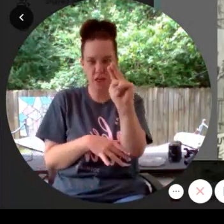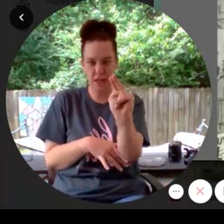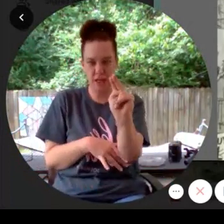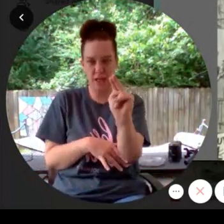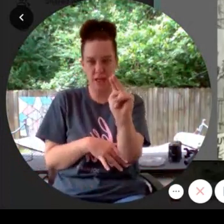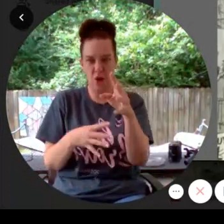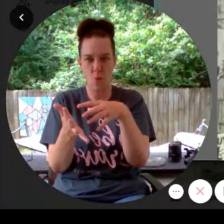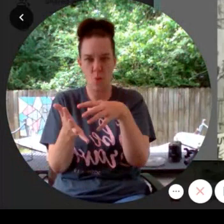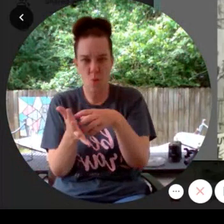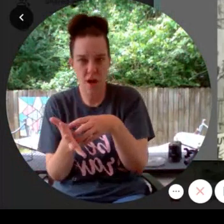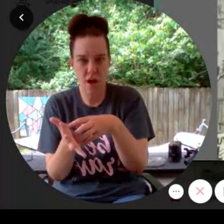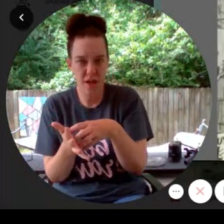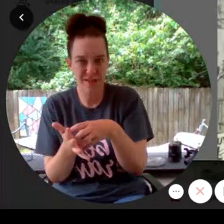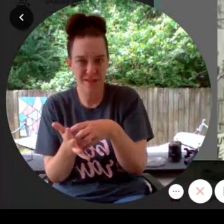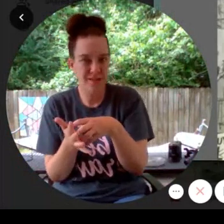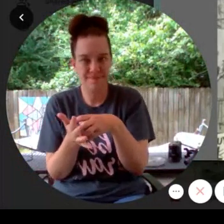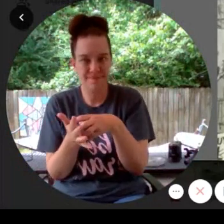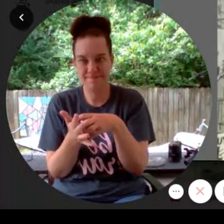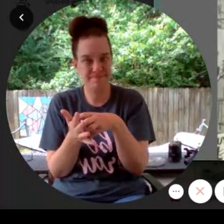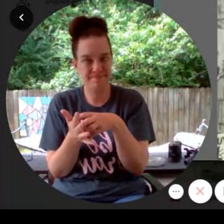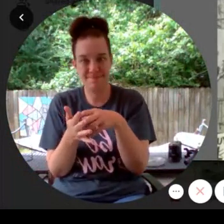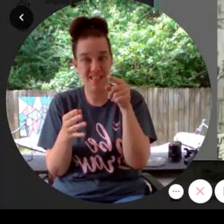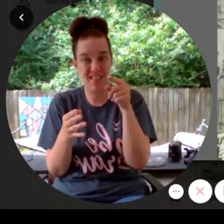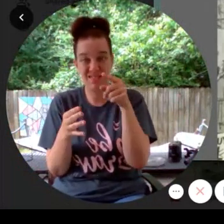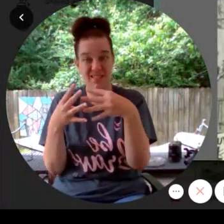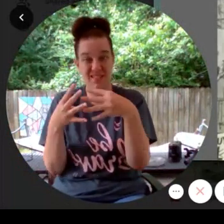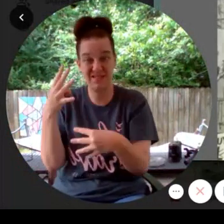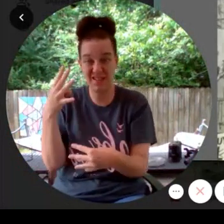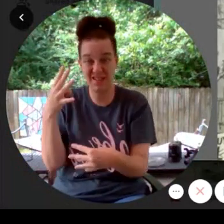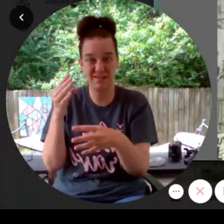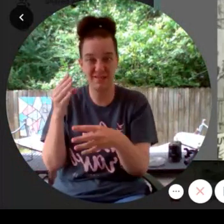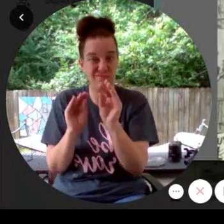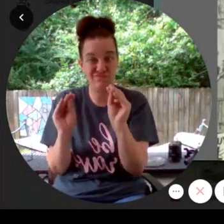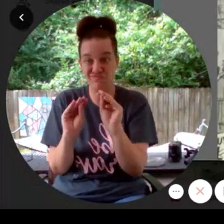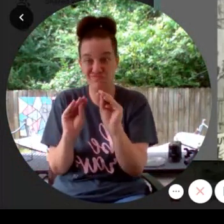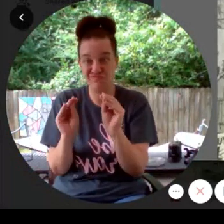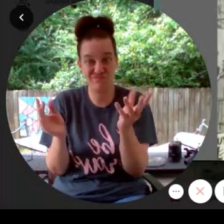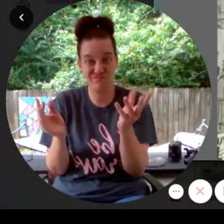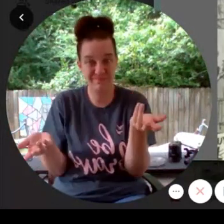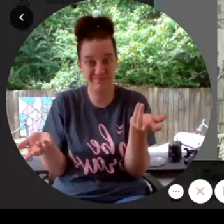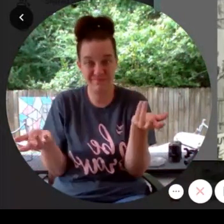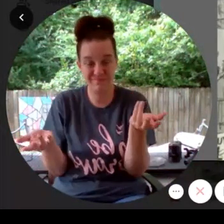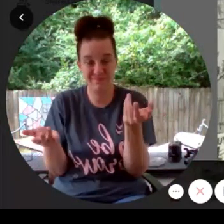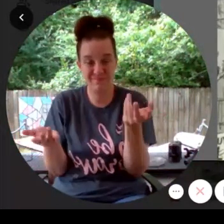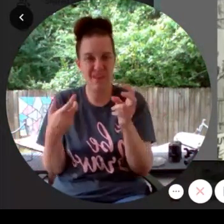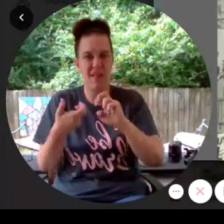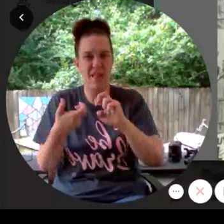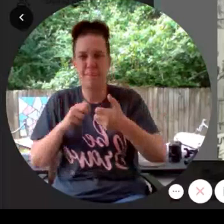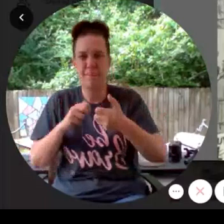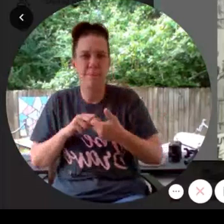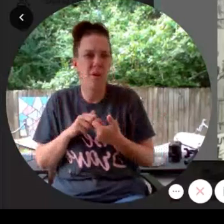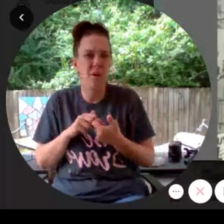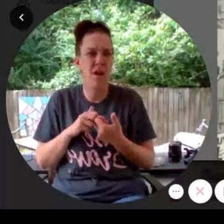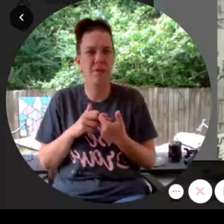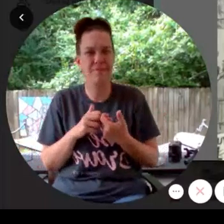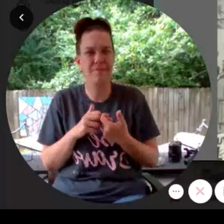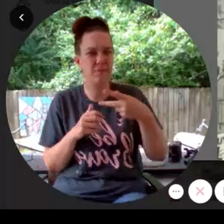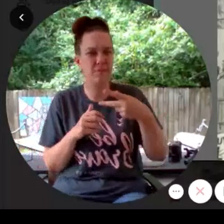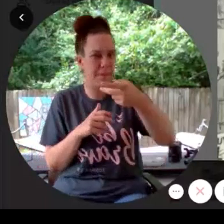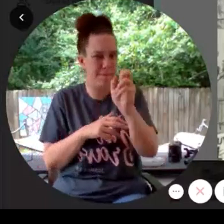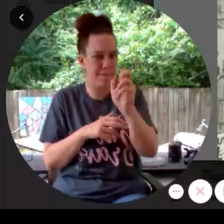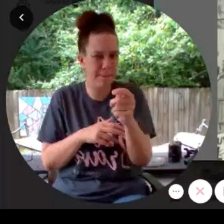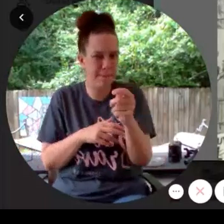Weaknesses. There was nothing on this list. The problem with the pepper,